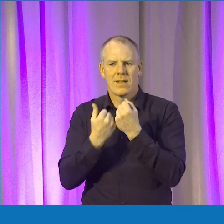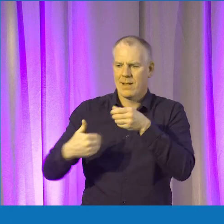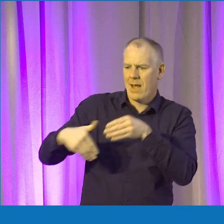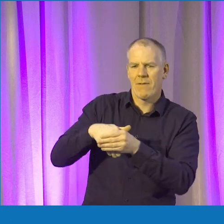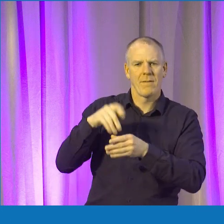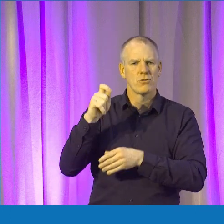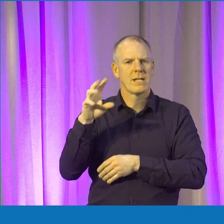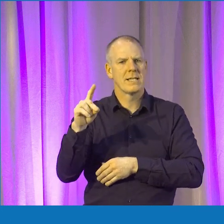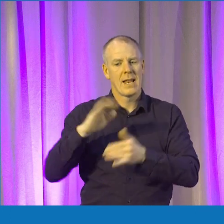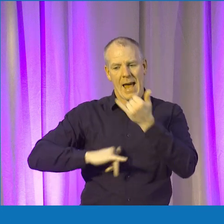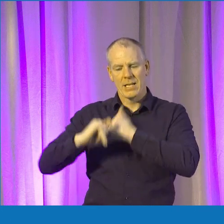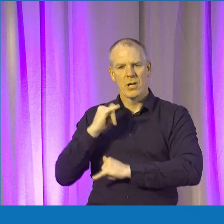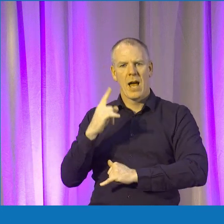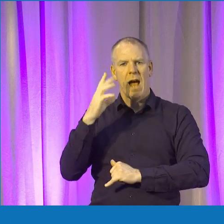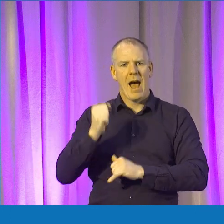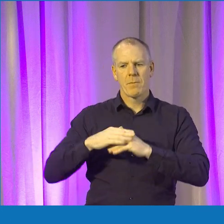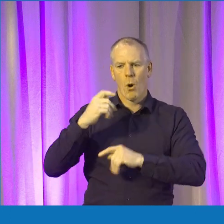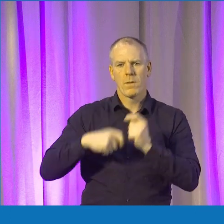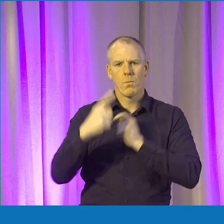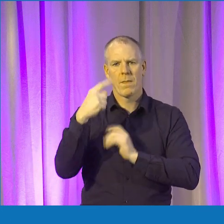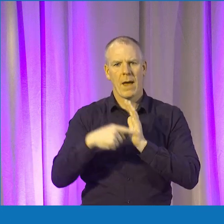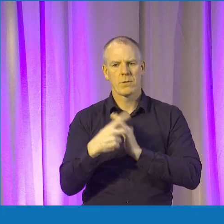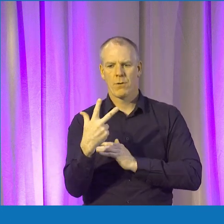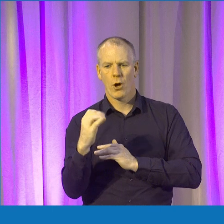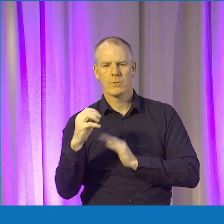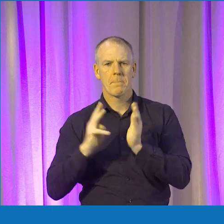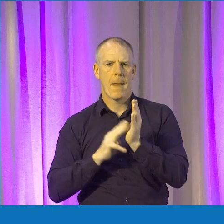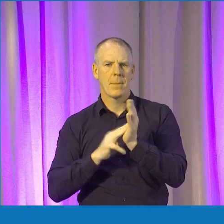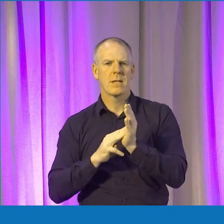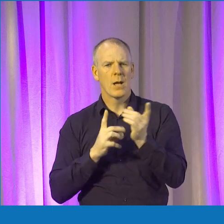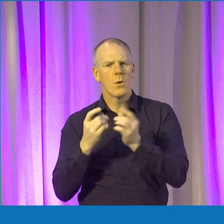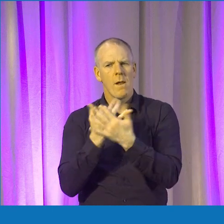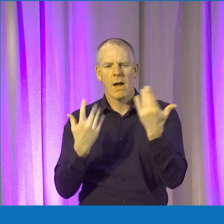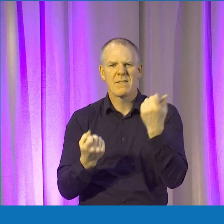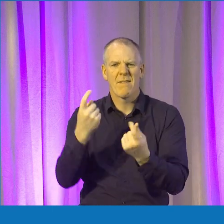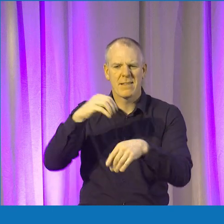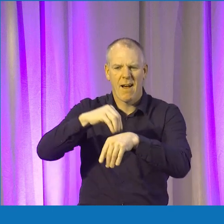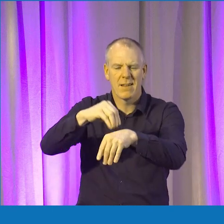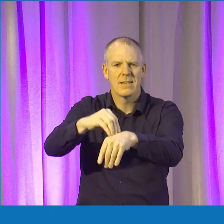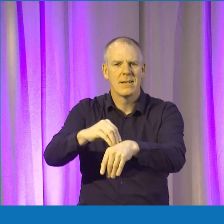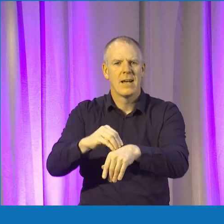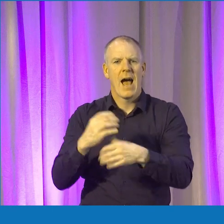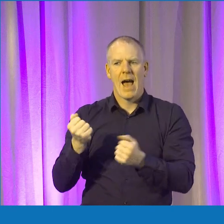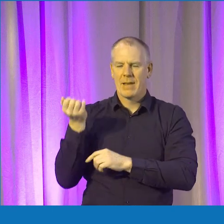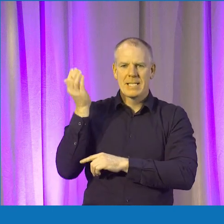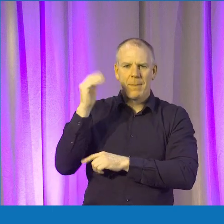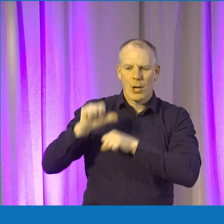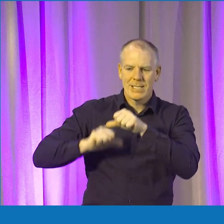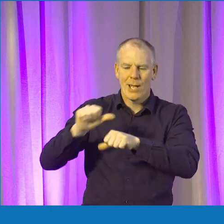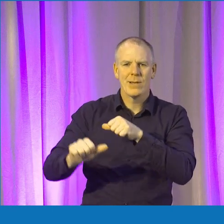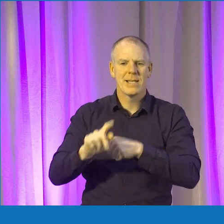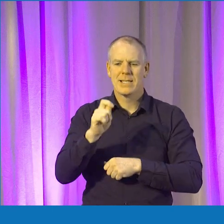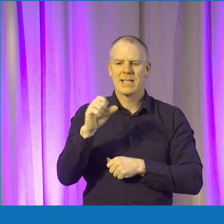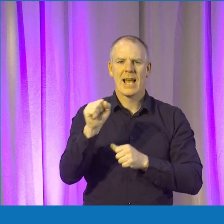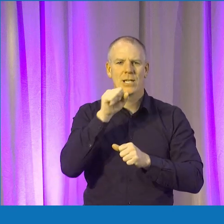Trinity. Last year we had over 1,300 members and we do a lot of cool events such as Speaker Series, TESS Dragon's